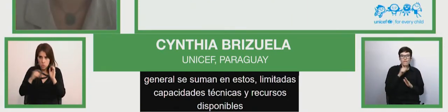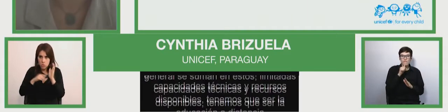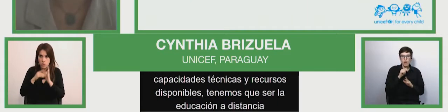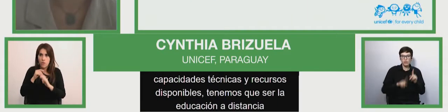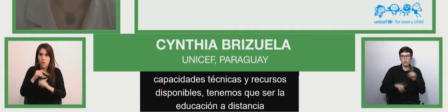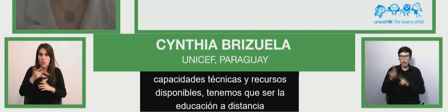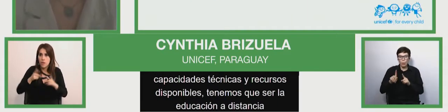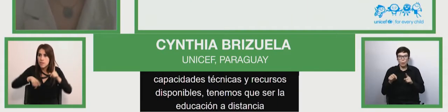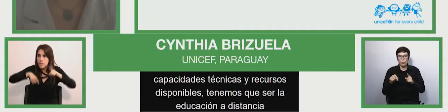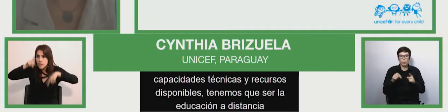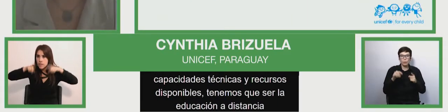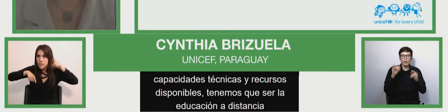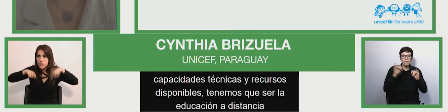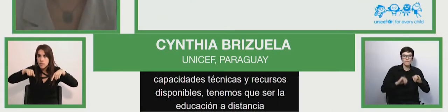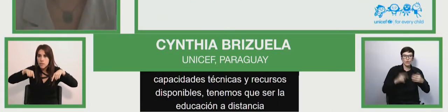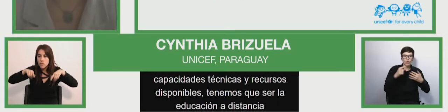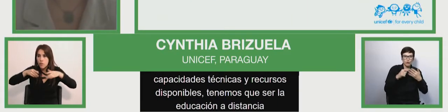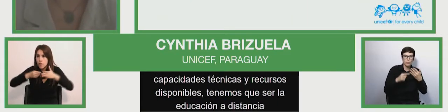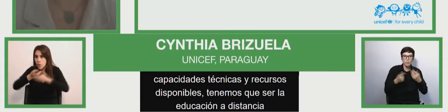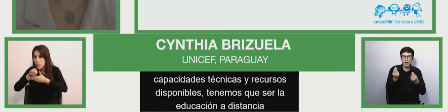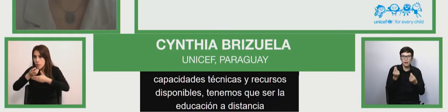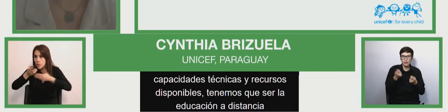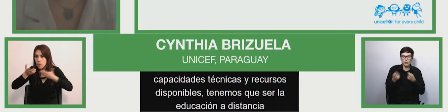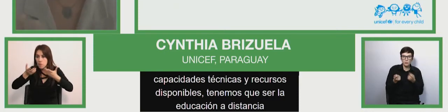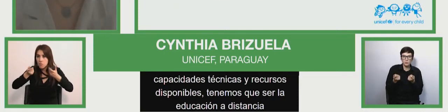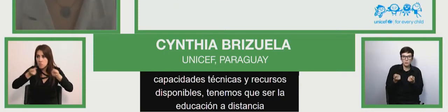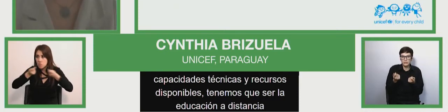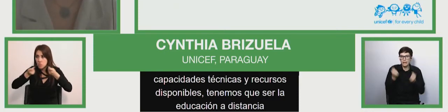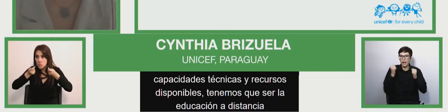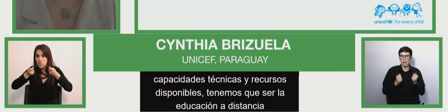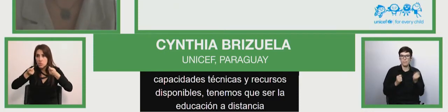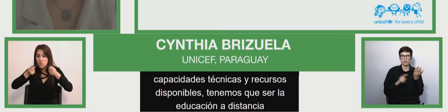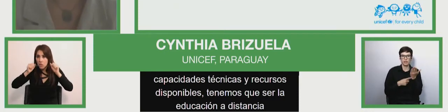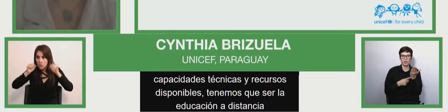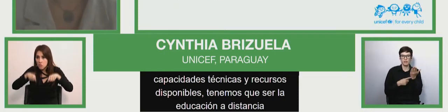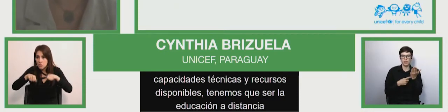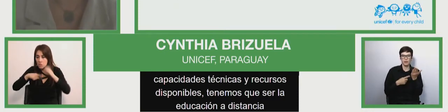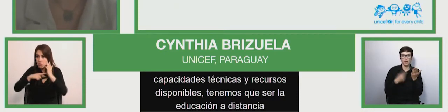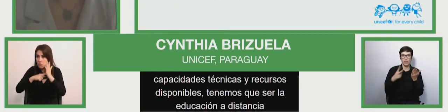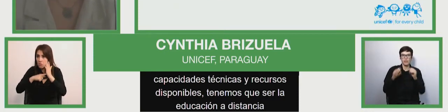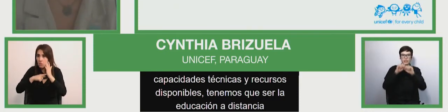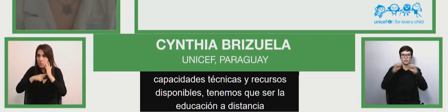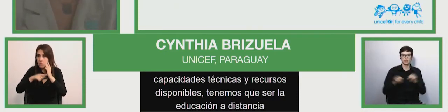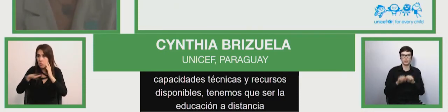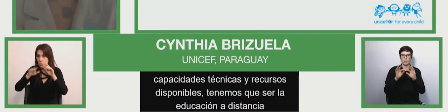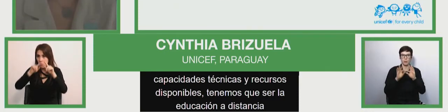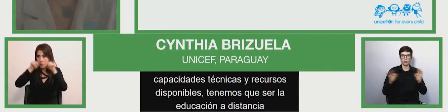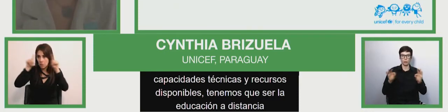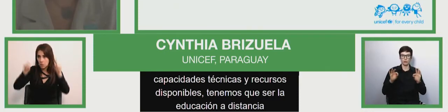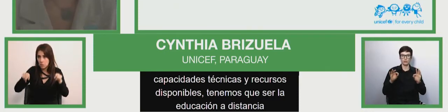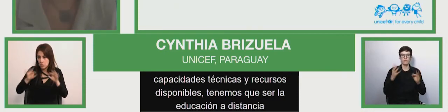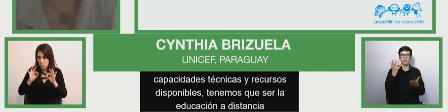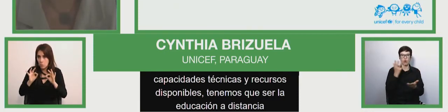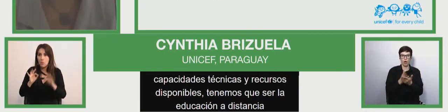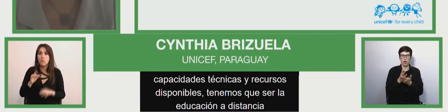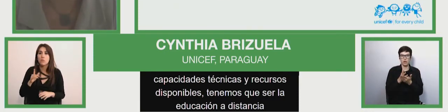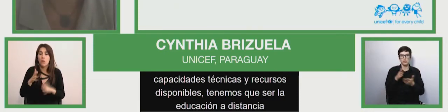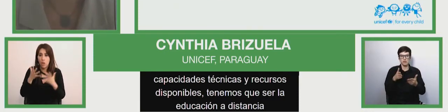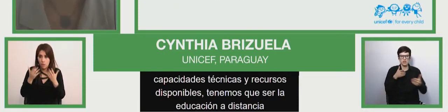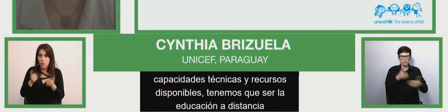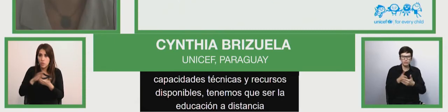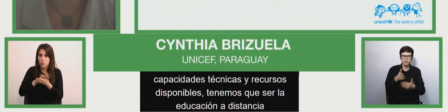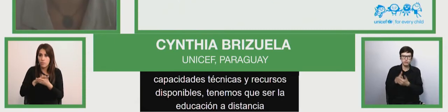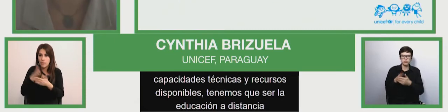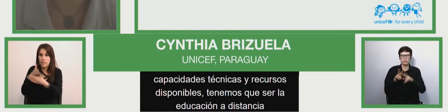from the resources and capacities of education systems there is a limited focus of